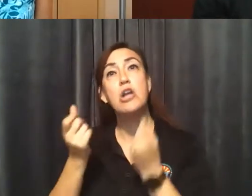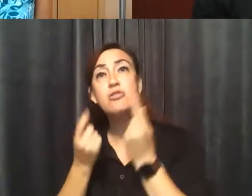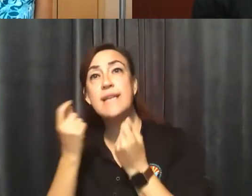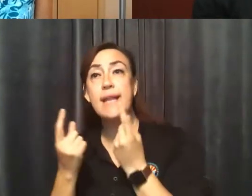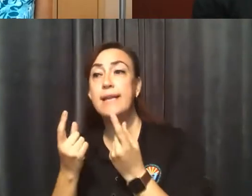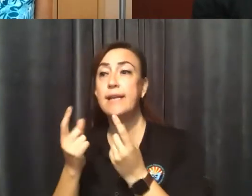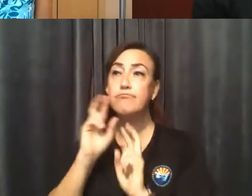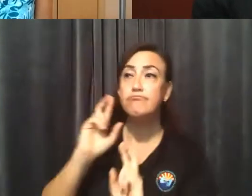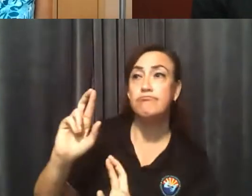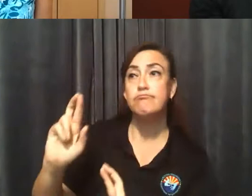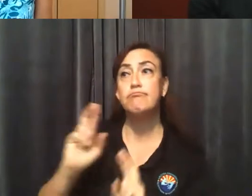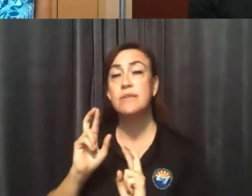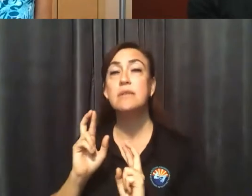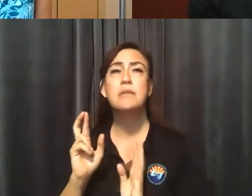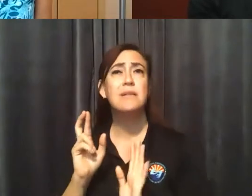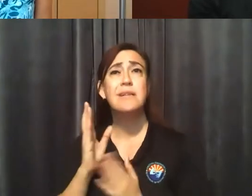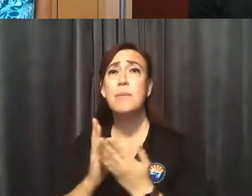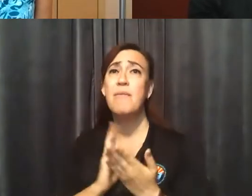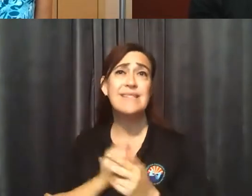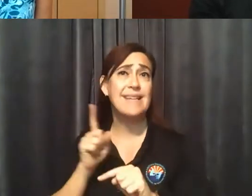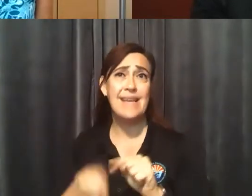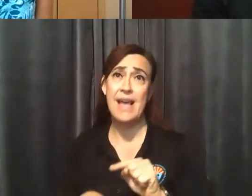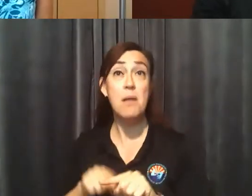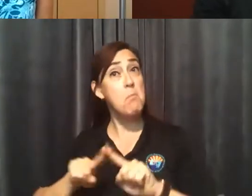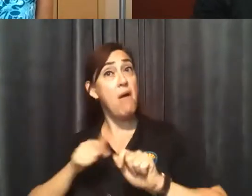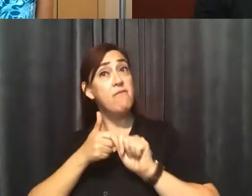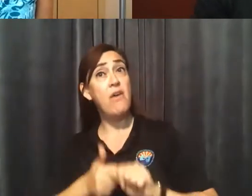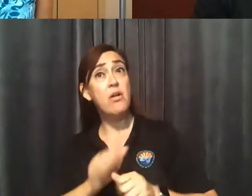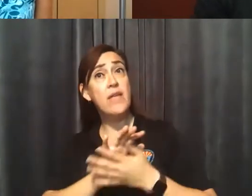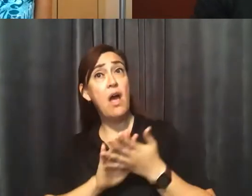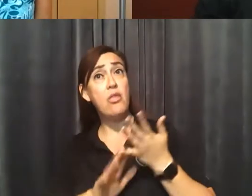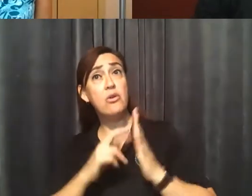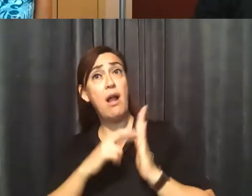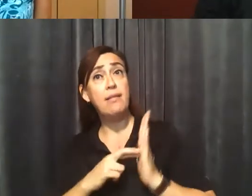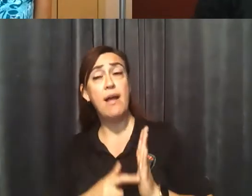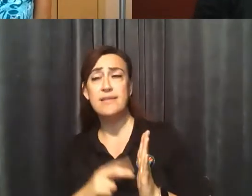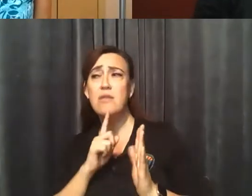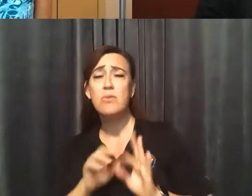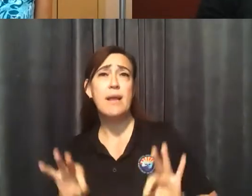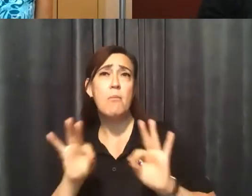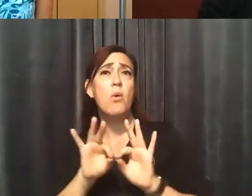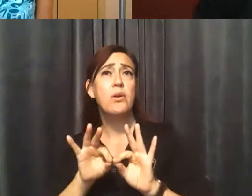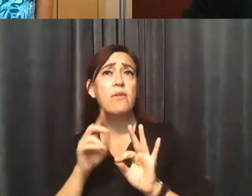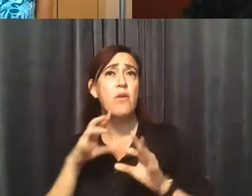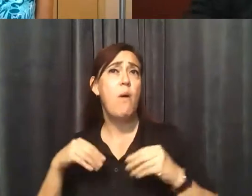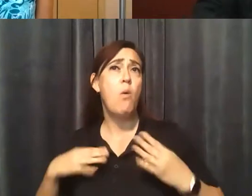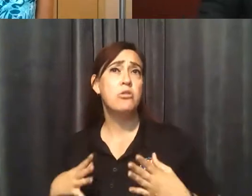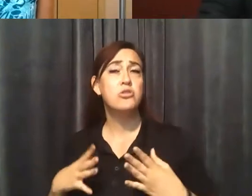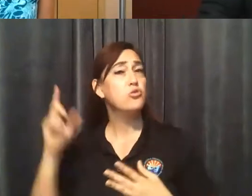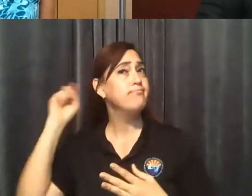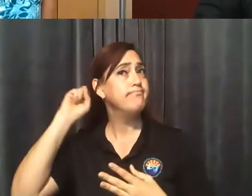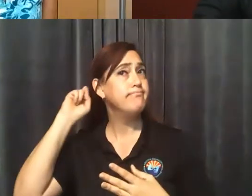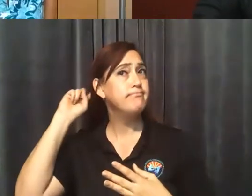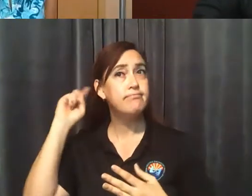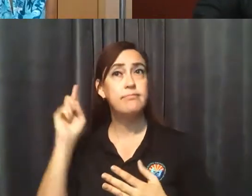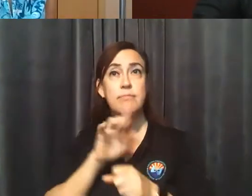work out and wear a mask, but we're following all the other guidelines. I think that's really important for our owners to keep that in mind and make sure that kind